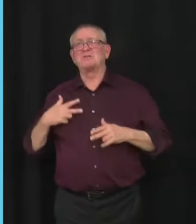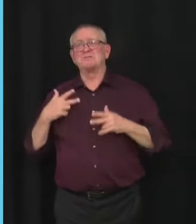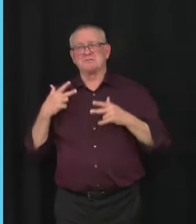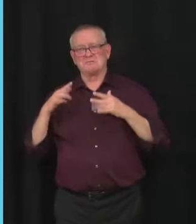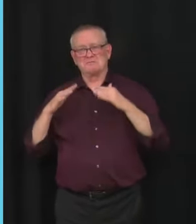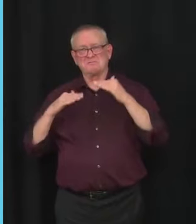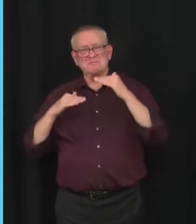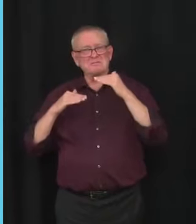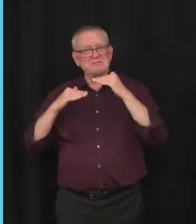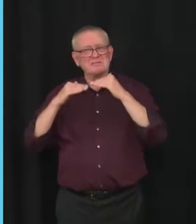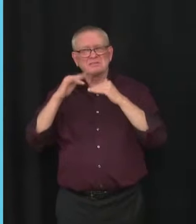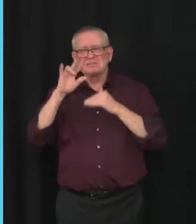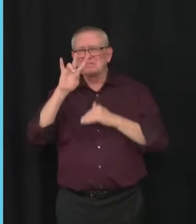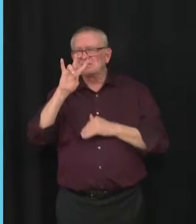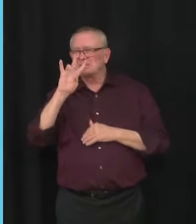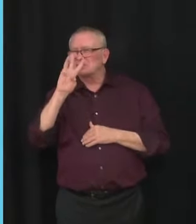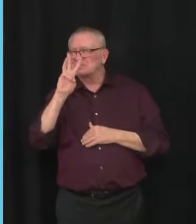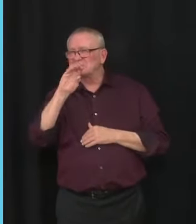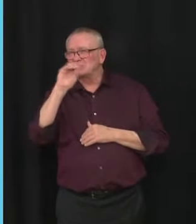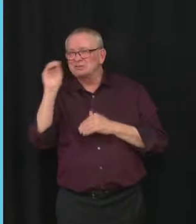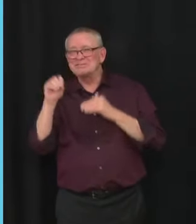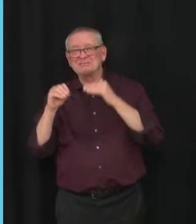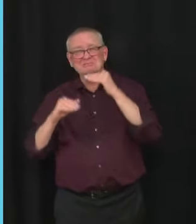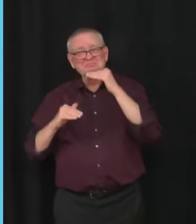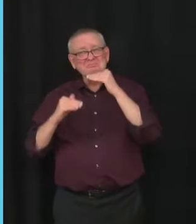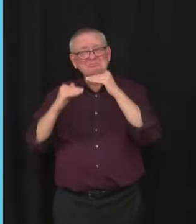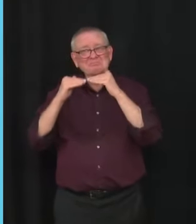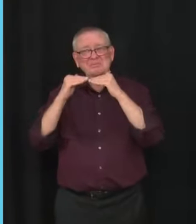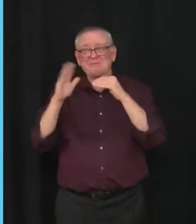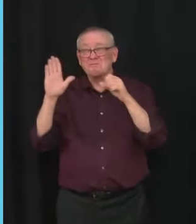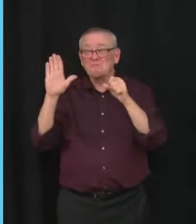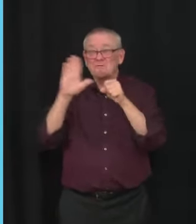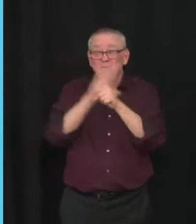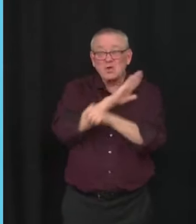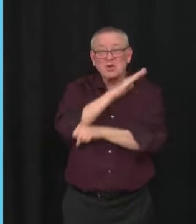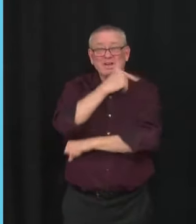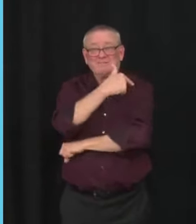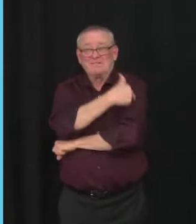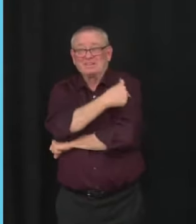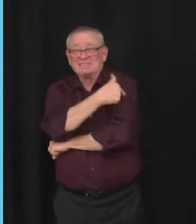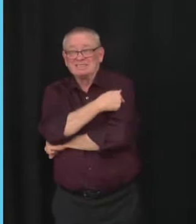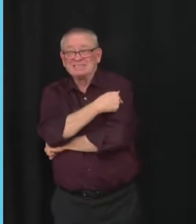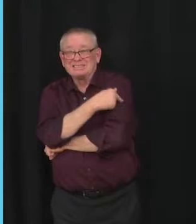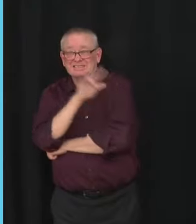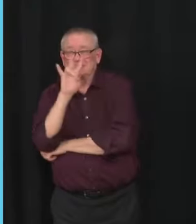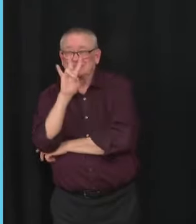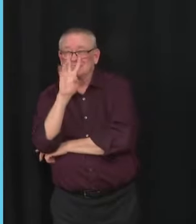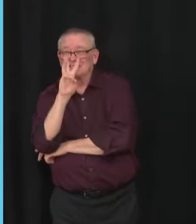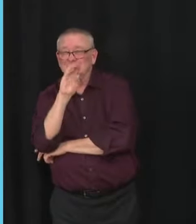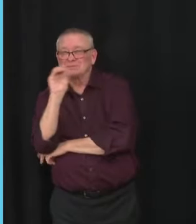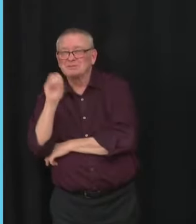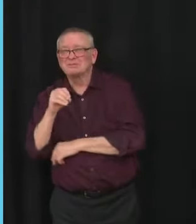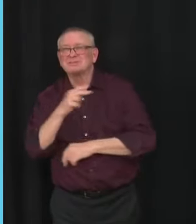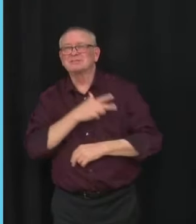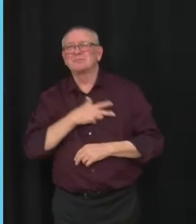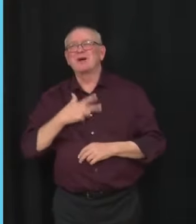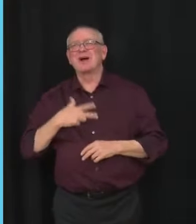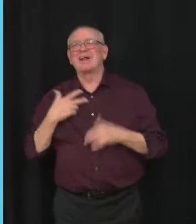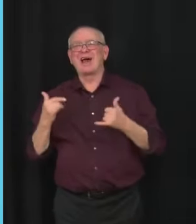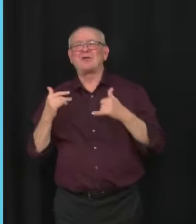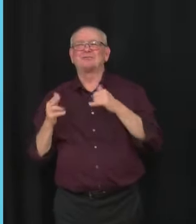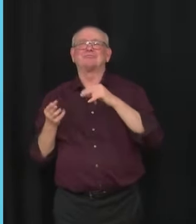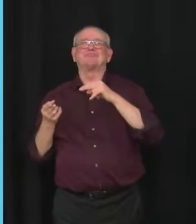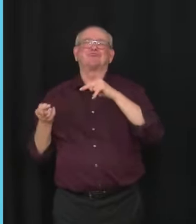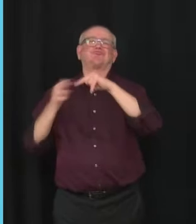76% of their total population fully vaccinated, where they're seeing higher case numbers than they've ever seen before and